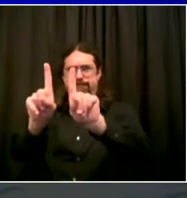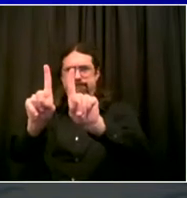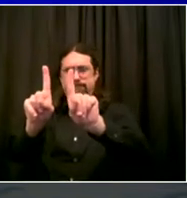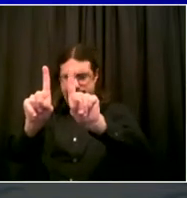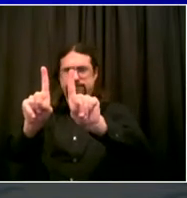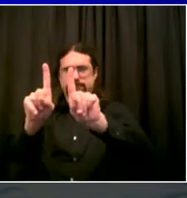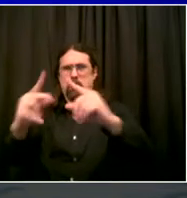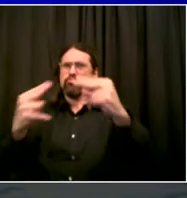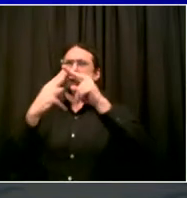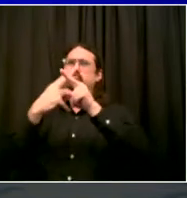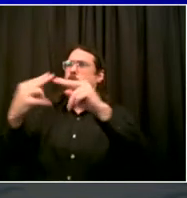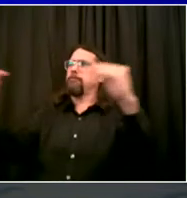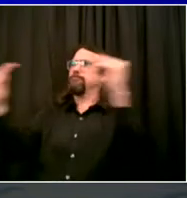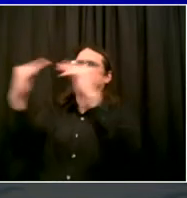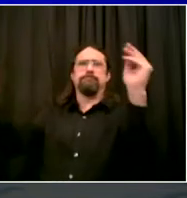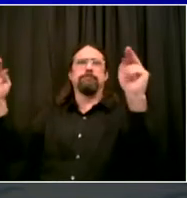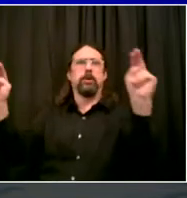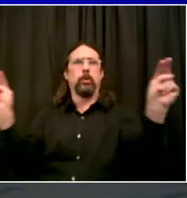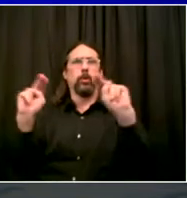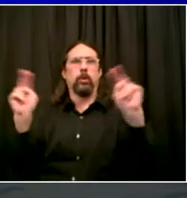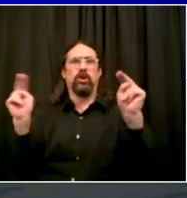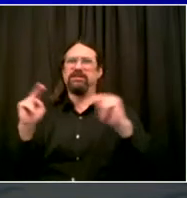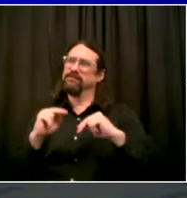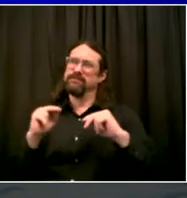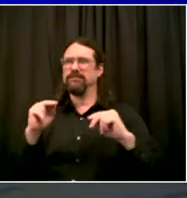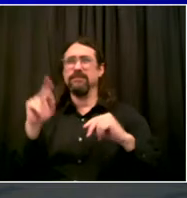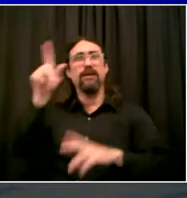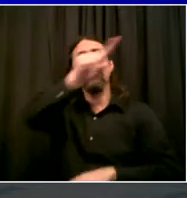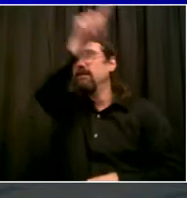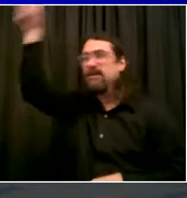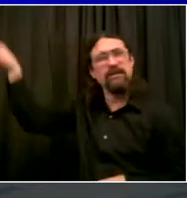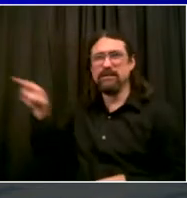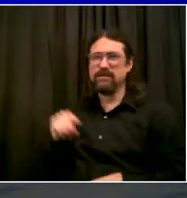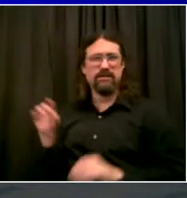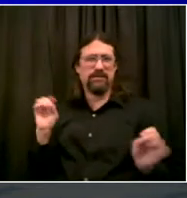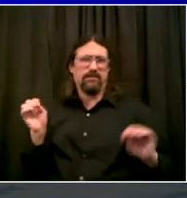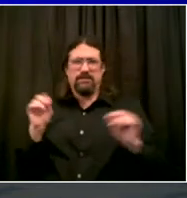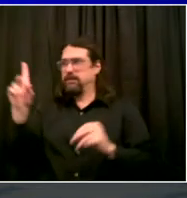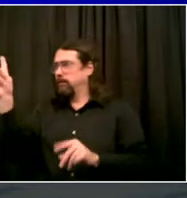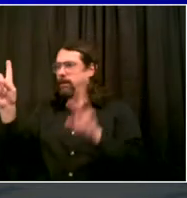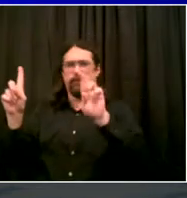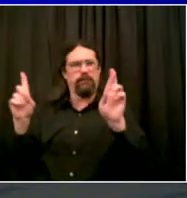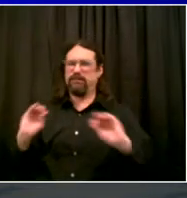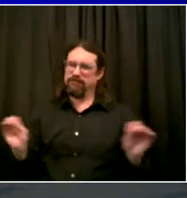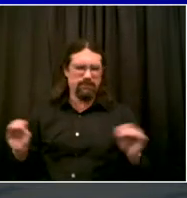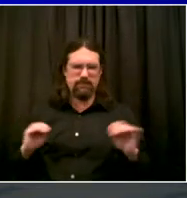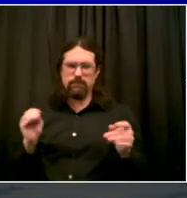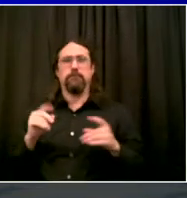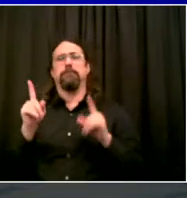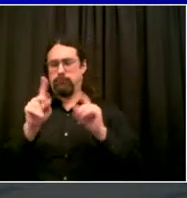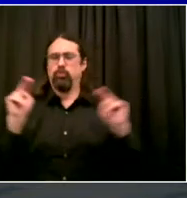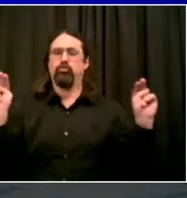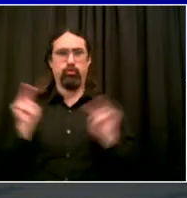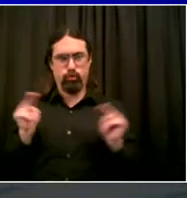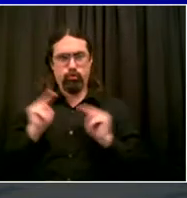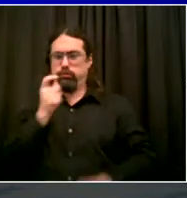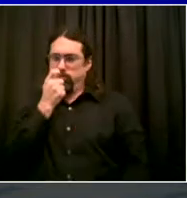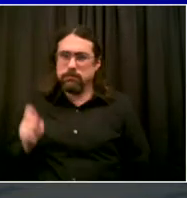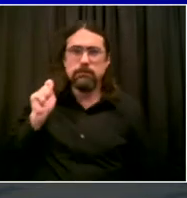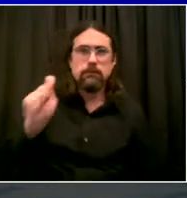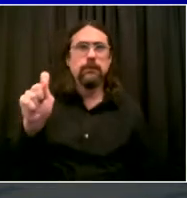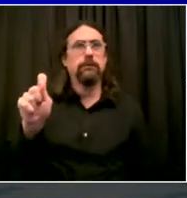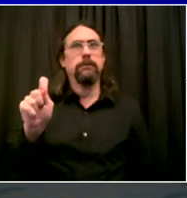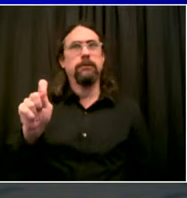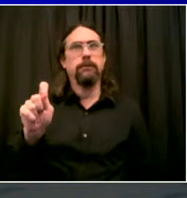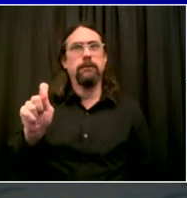process, but it can be done. We need to change the state constitution so we can have a board of elections that actually functions. We just